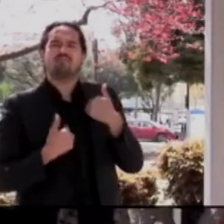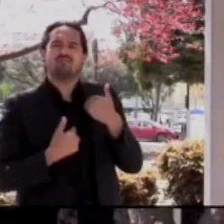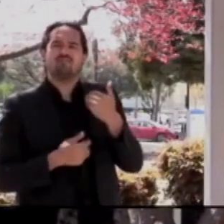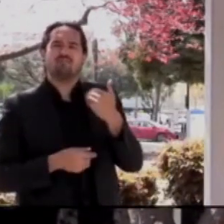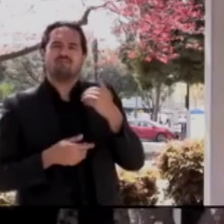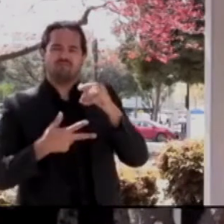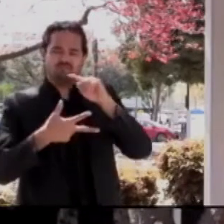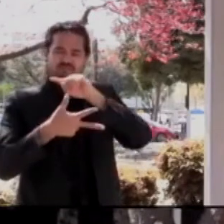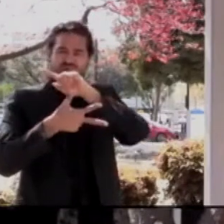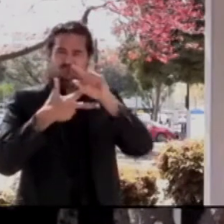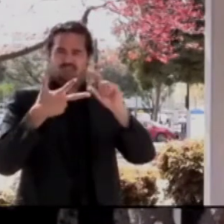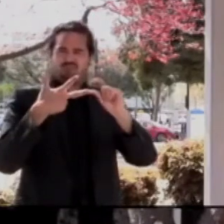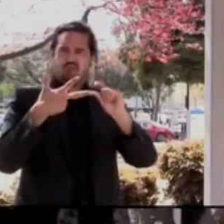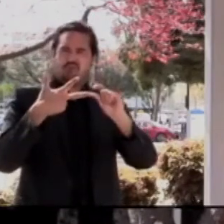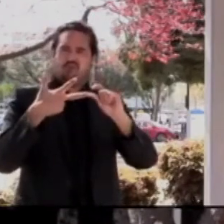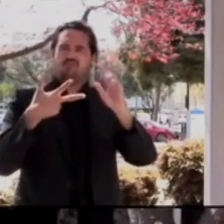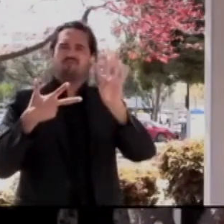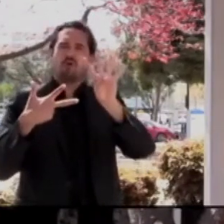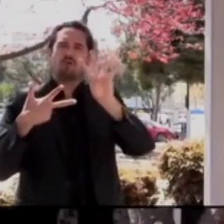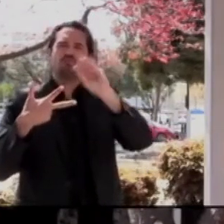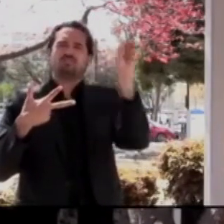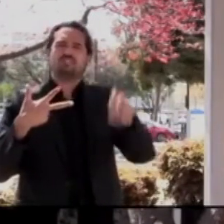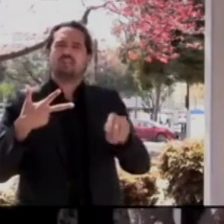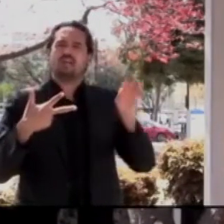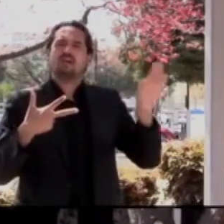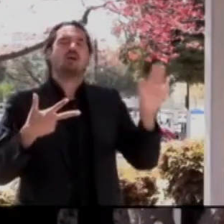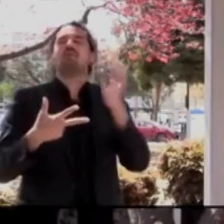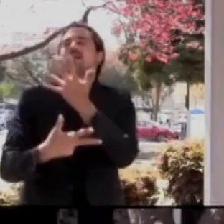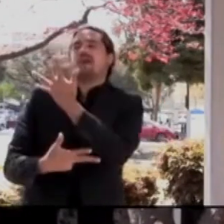About 5%? 5%? Thank you.